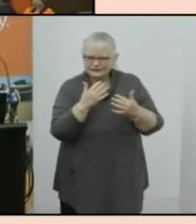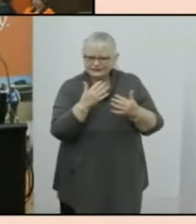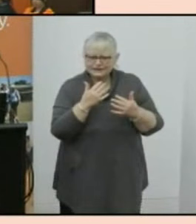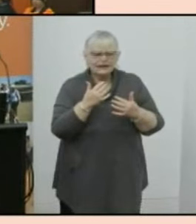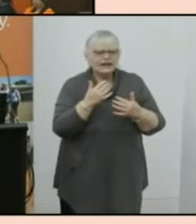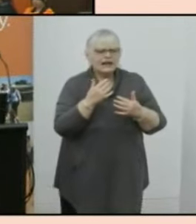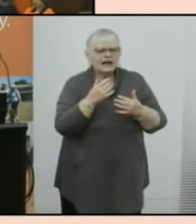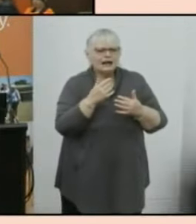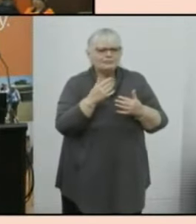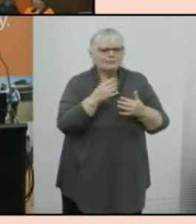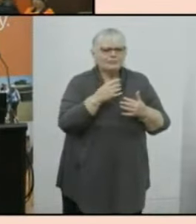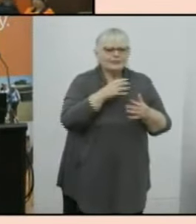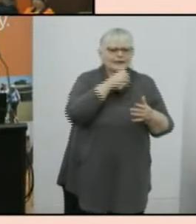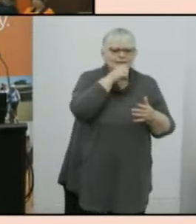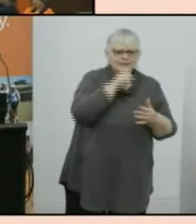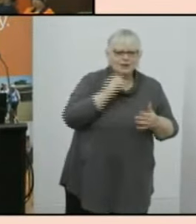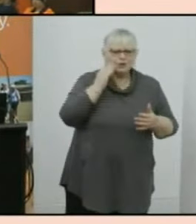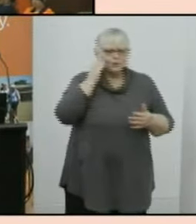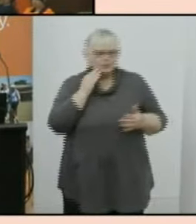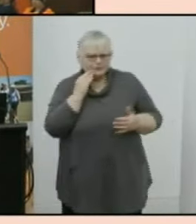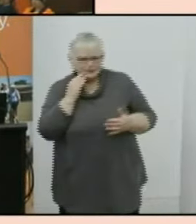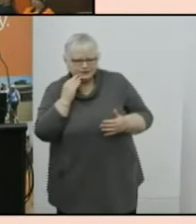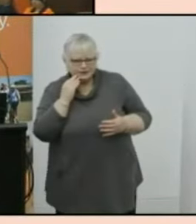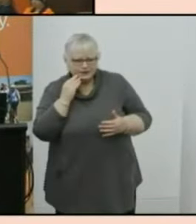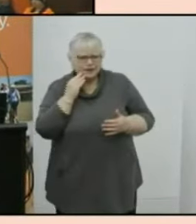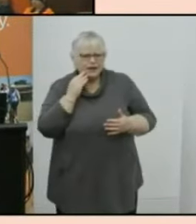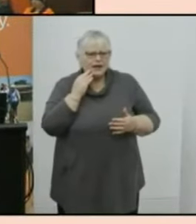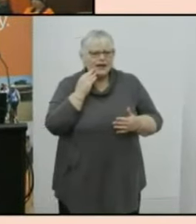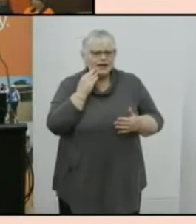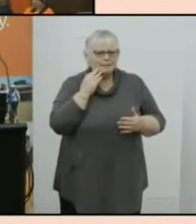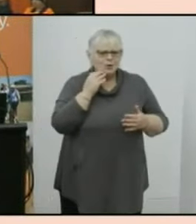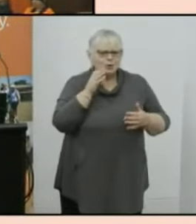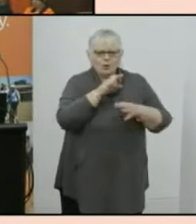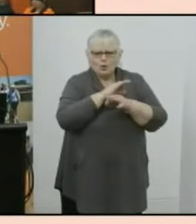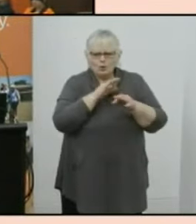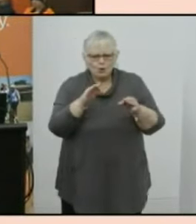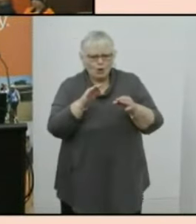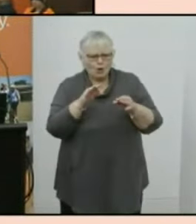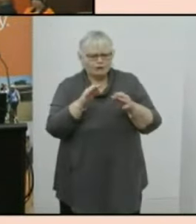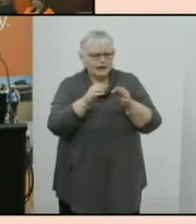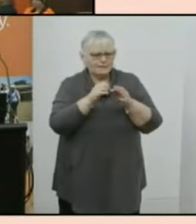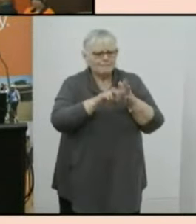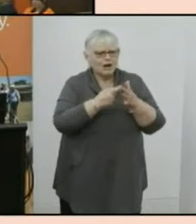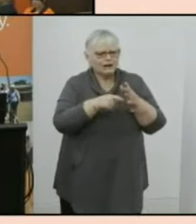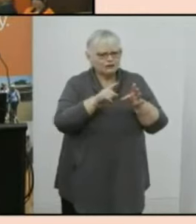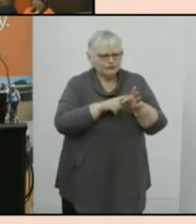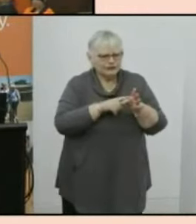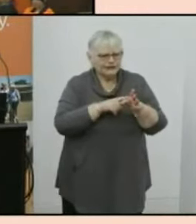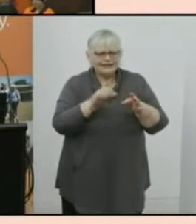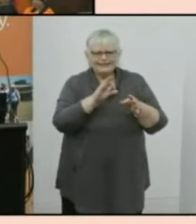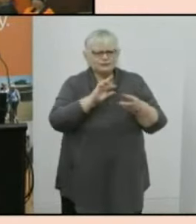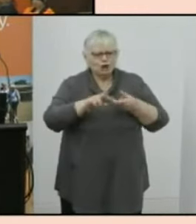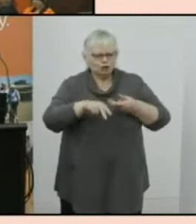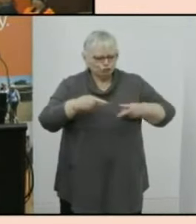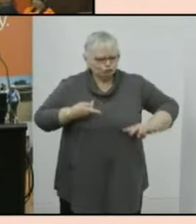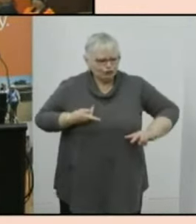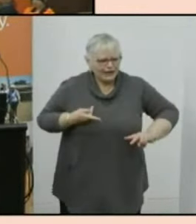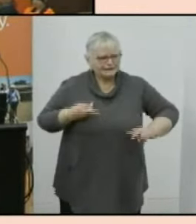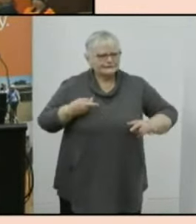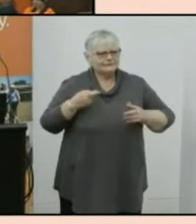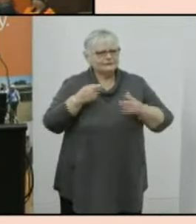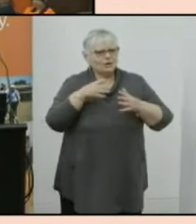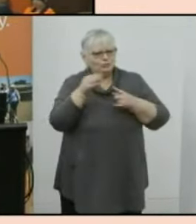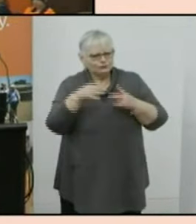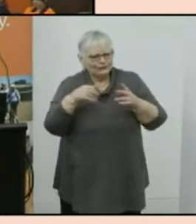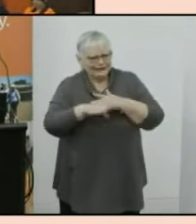worded regarding if they don't play as male female or non-binary it's not maybe a transgender um option or maybe showing more granular data